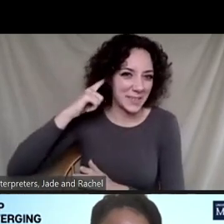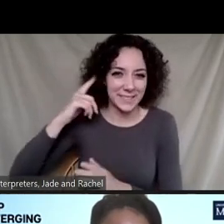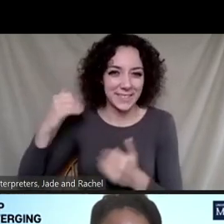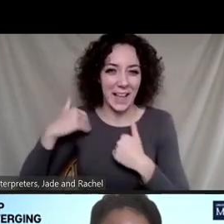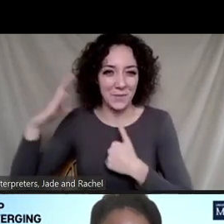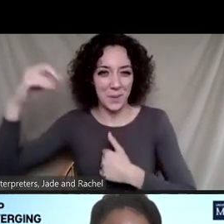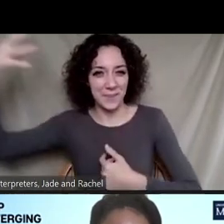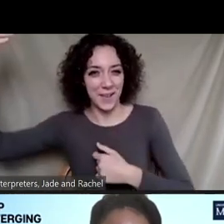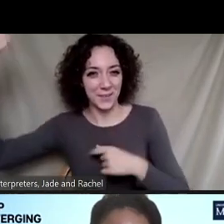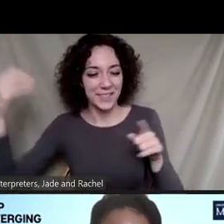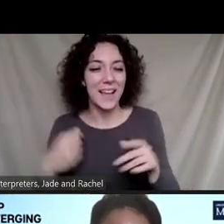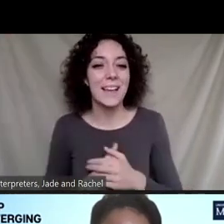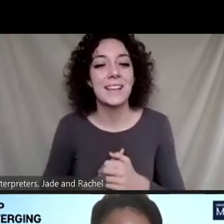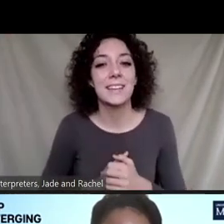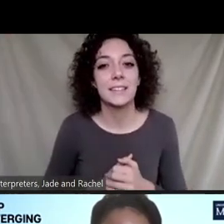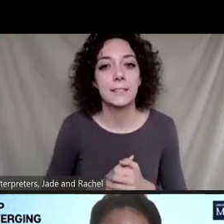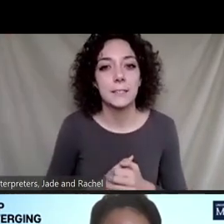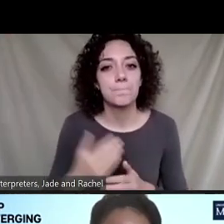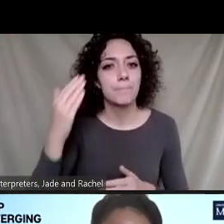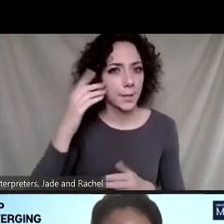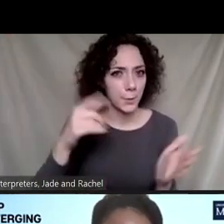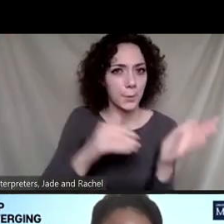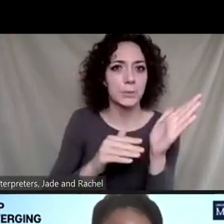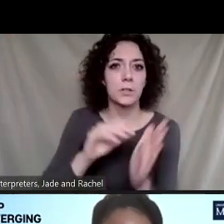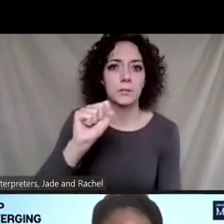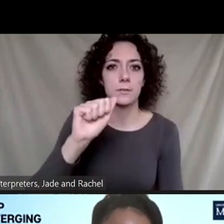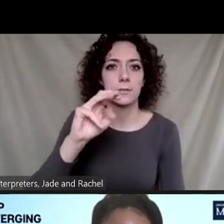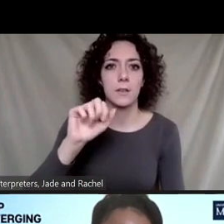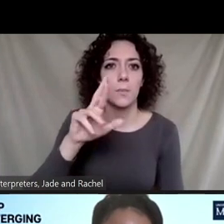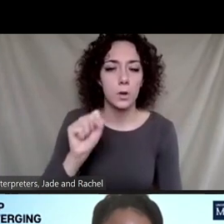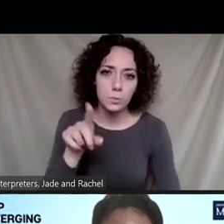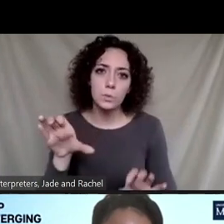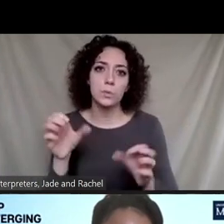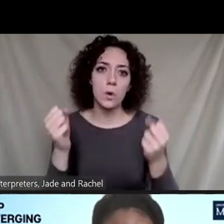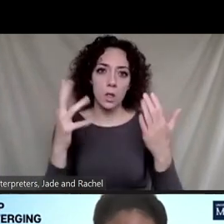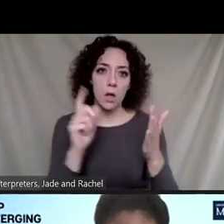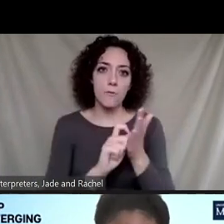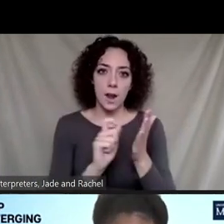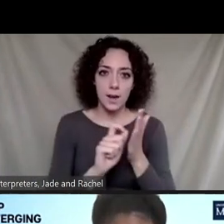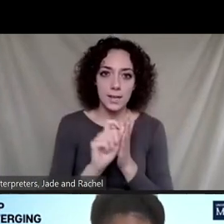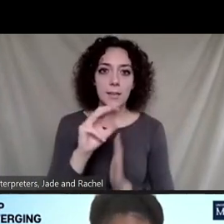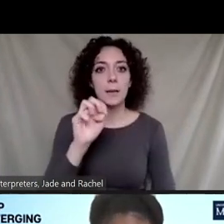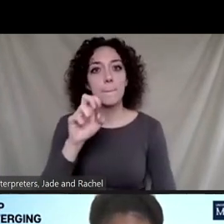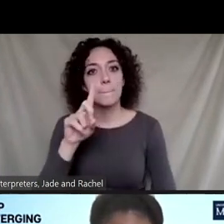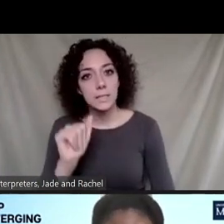Yeah, Dr. Somers, I know you do a lot of writing and like media and like